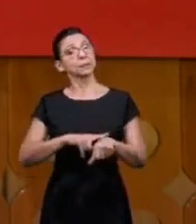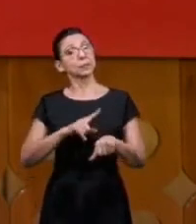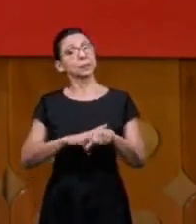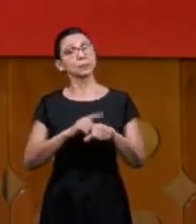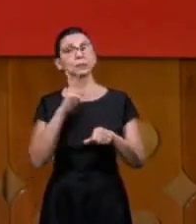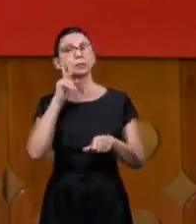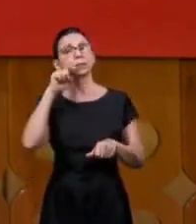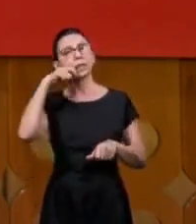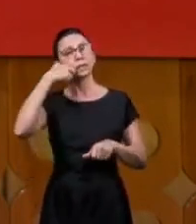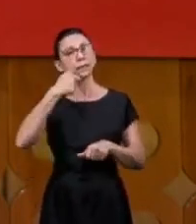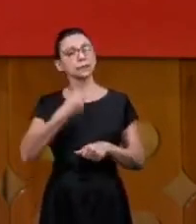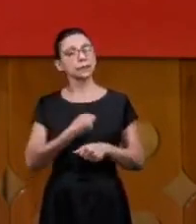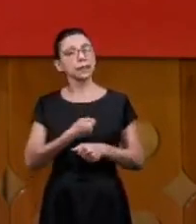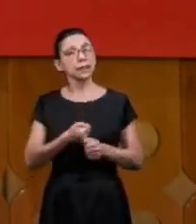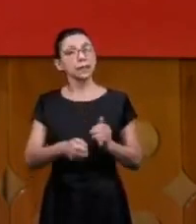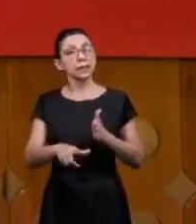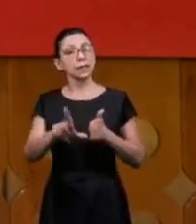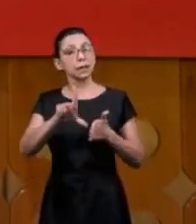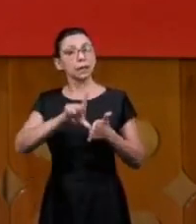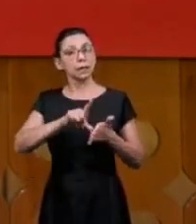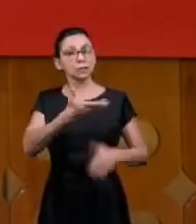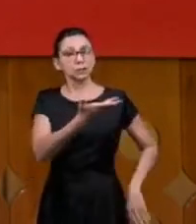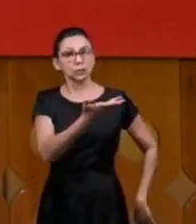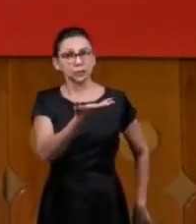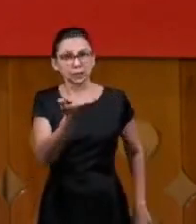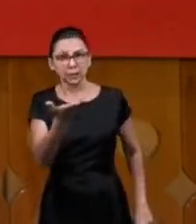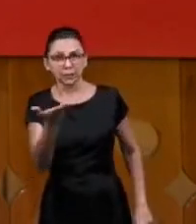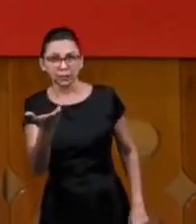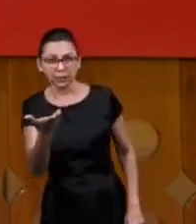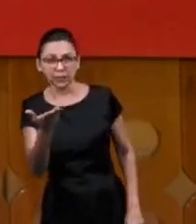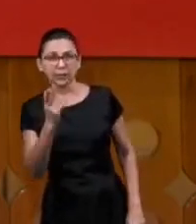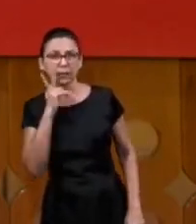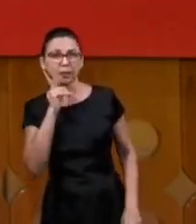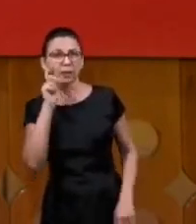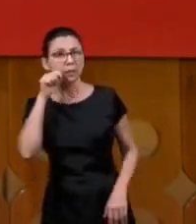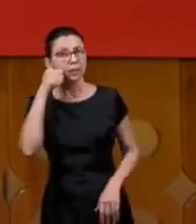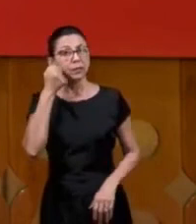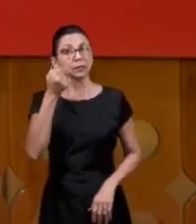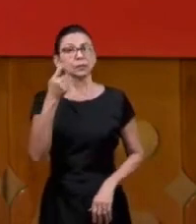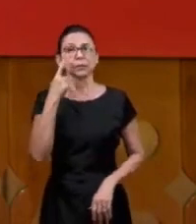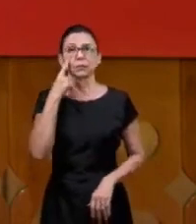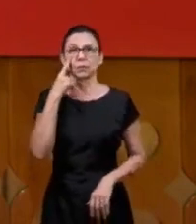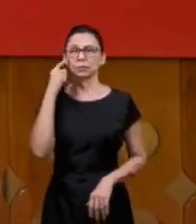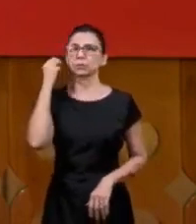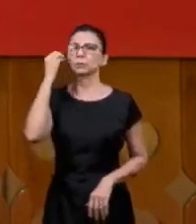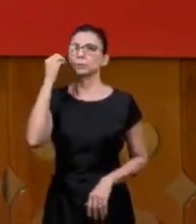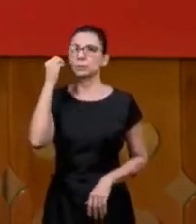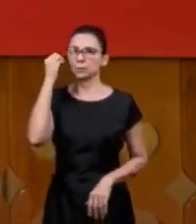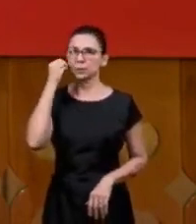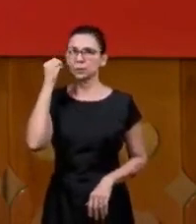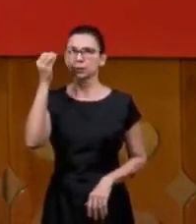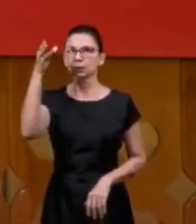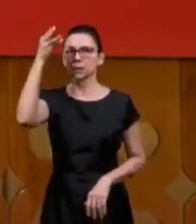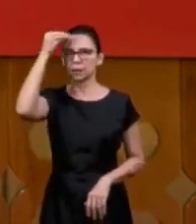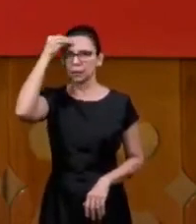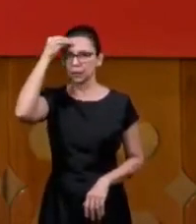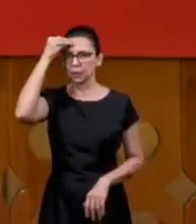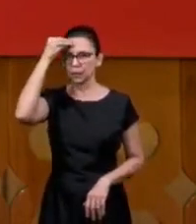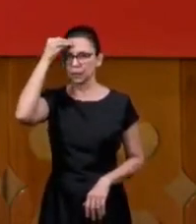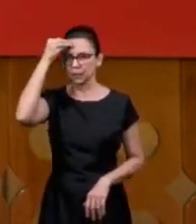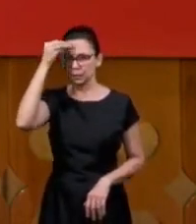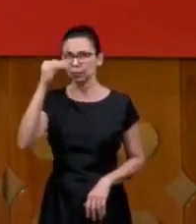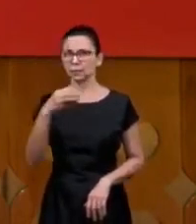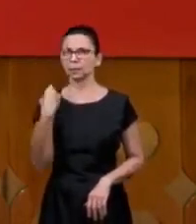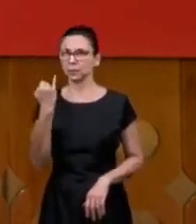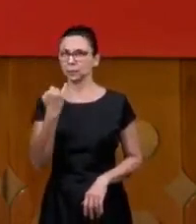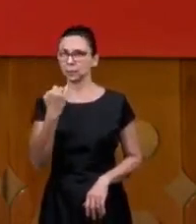and before we were going to distribute the elements look at the experience and keep this my youth hope this will